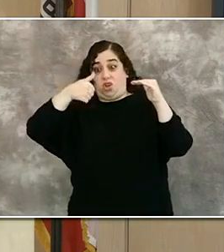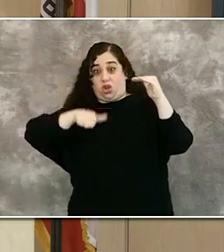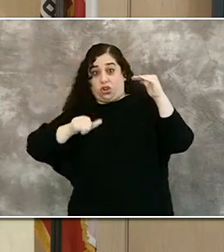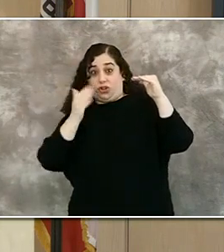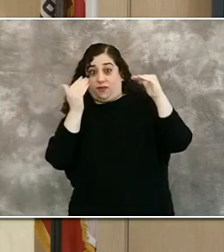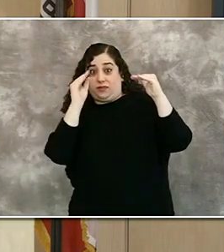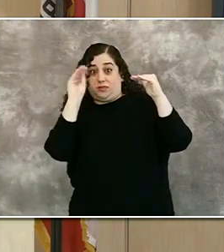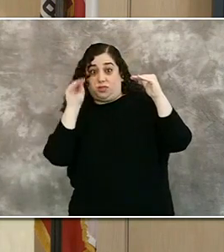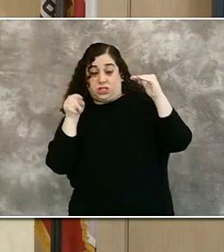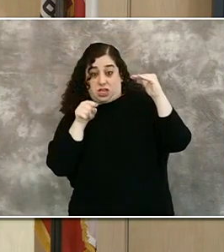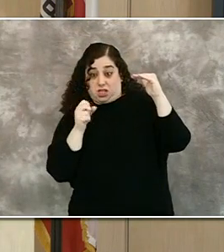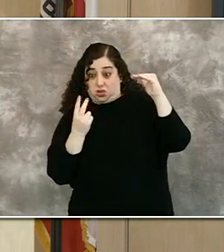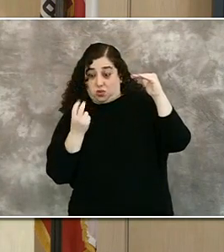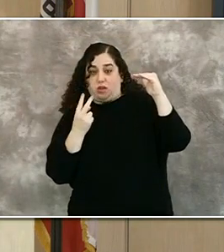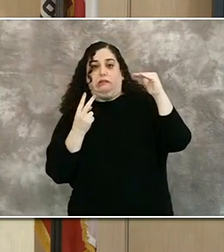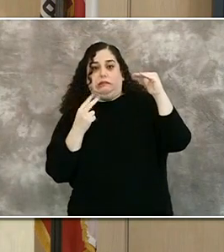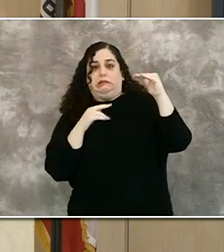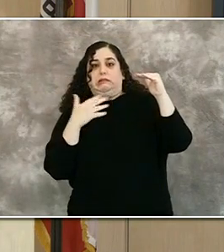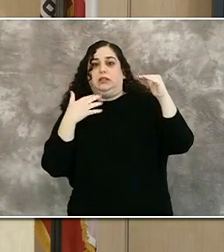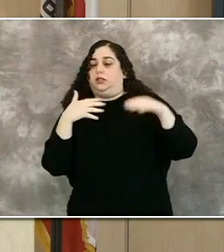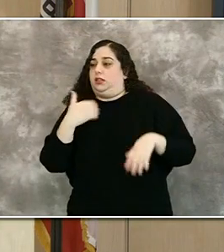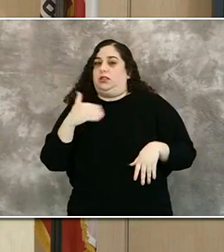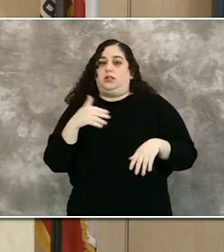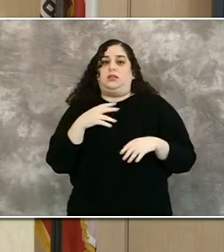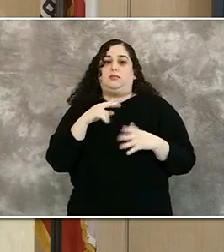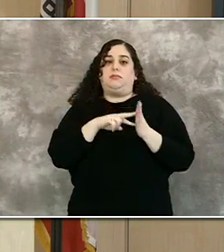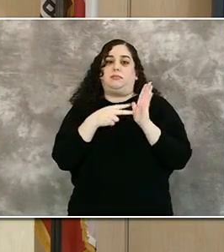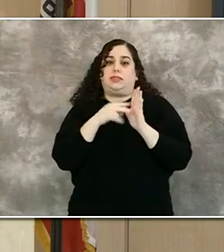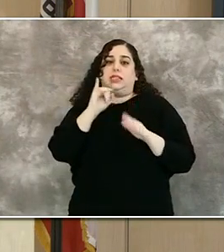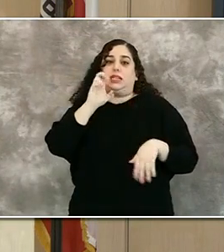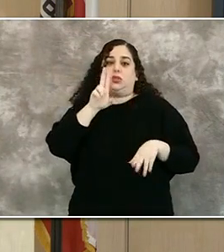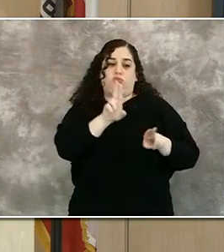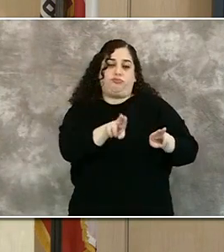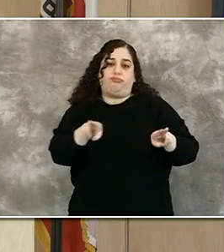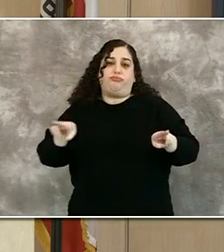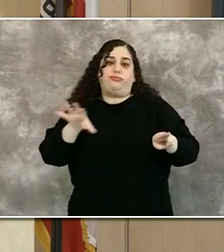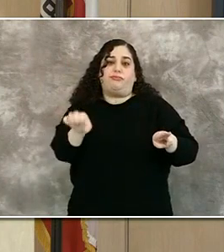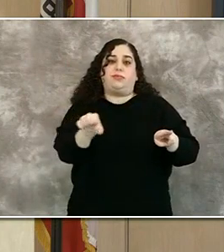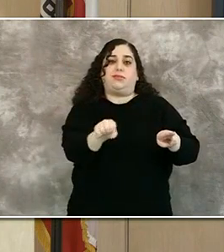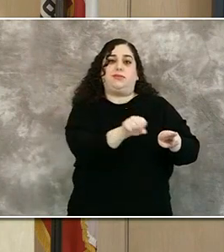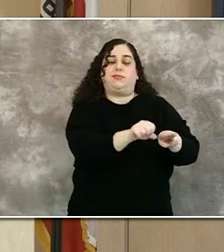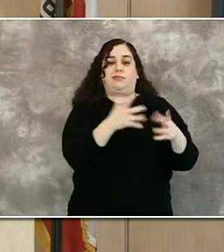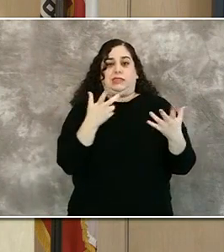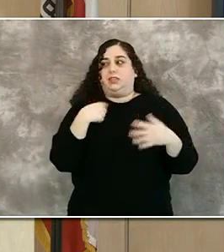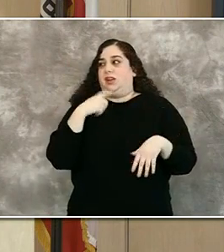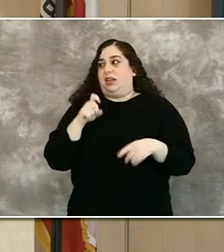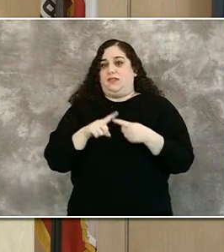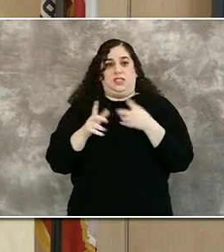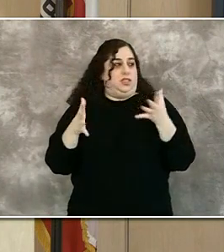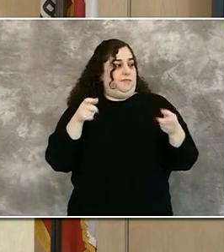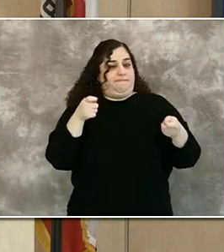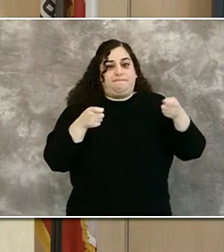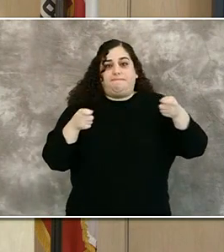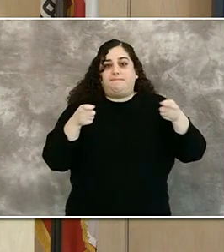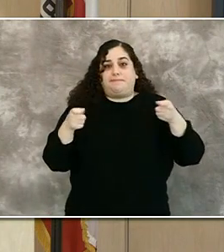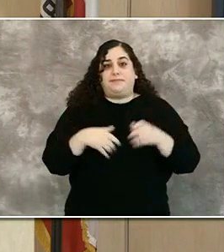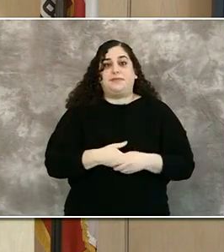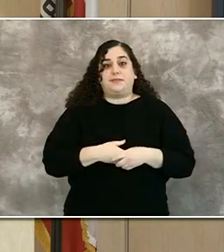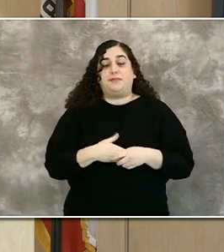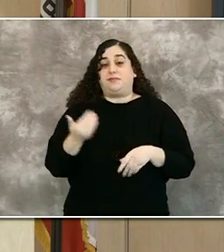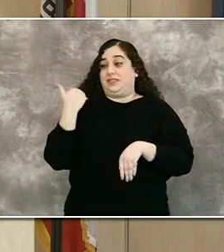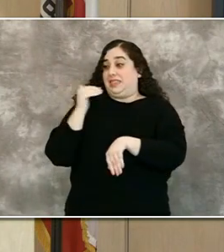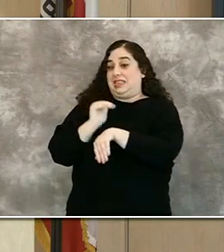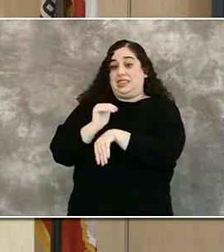That means that San Diego County and other counties in our region will be subject to new restrictions effective at 11.59 p.m. on